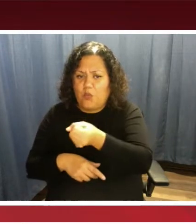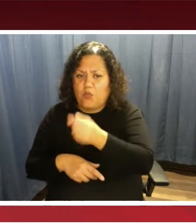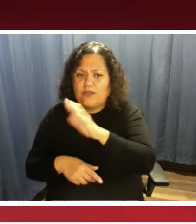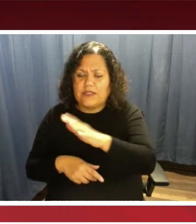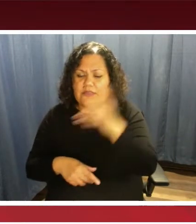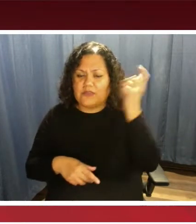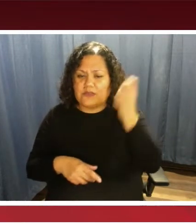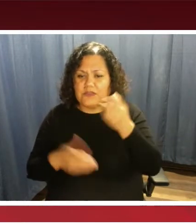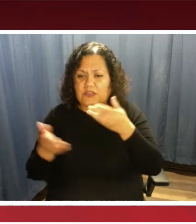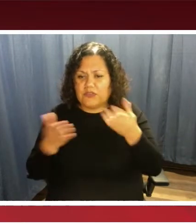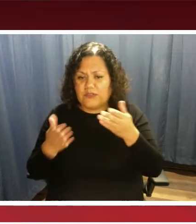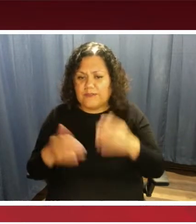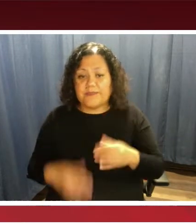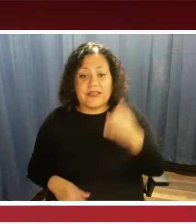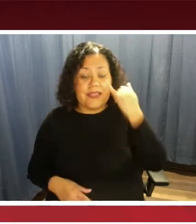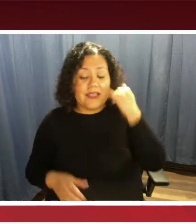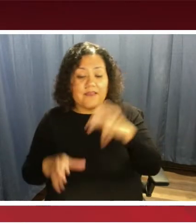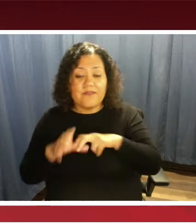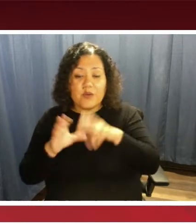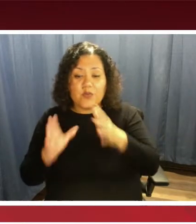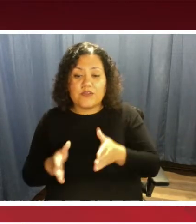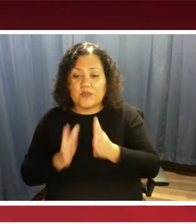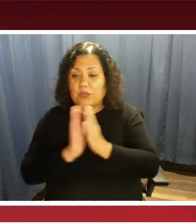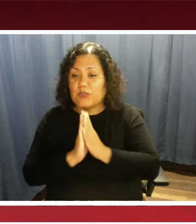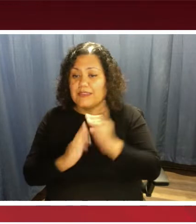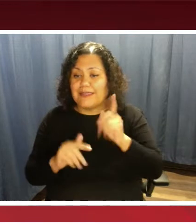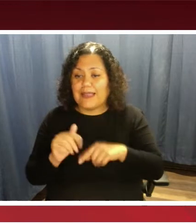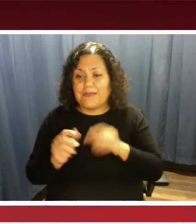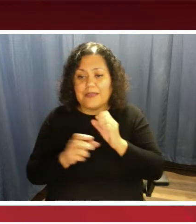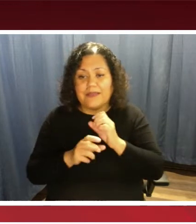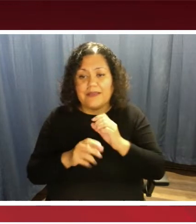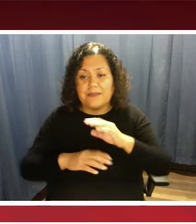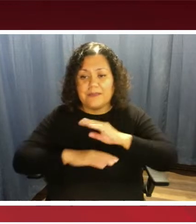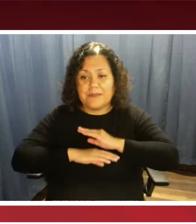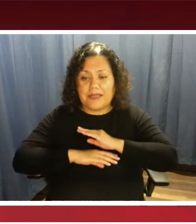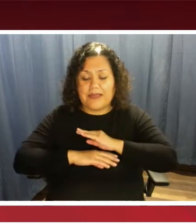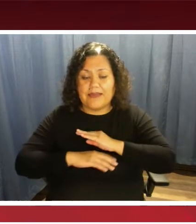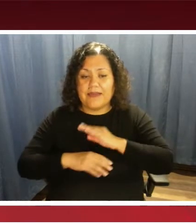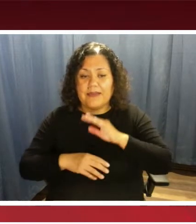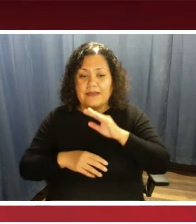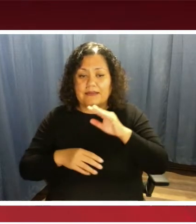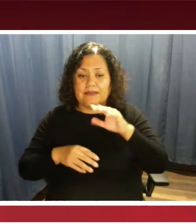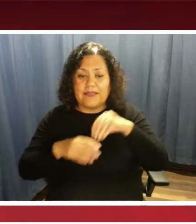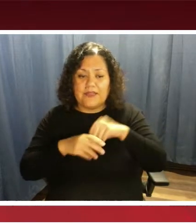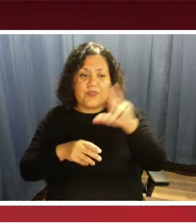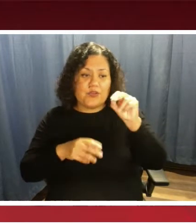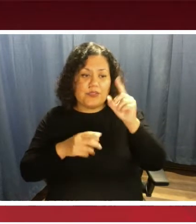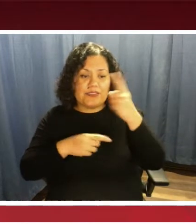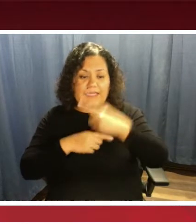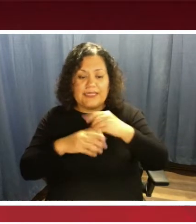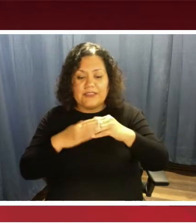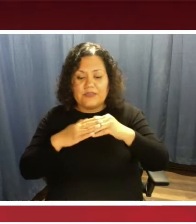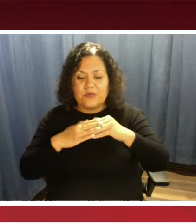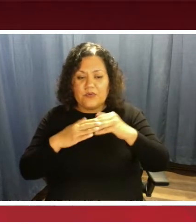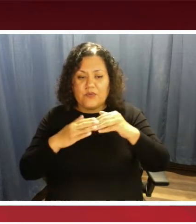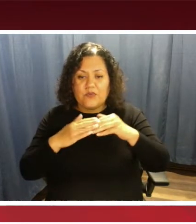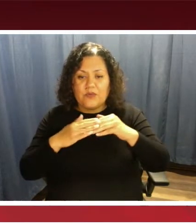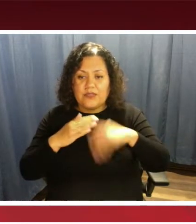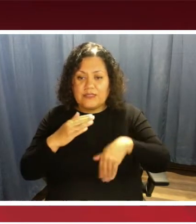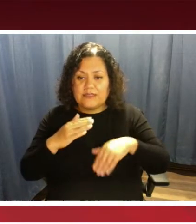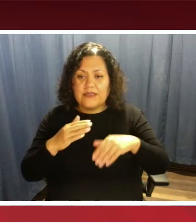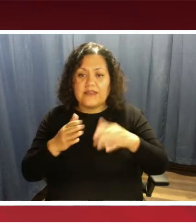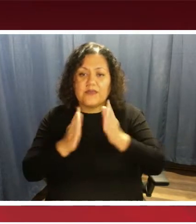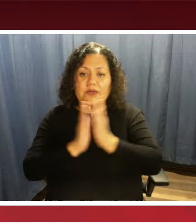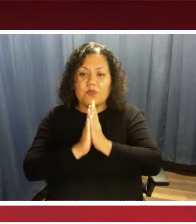If a rider's request cannot be met within 30 days of a request, the request expires and the